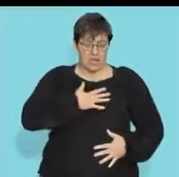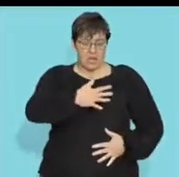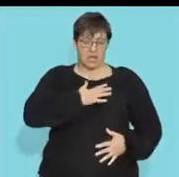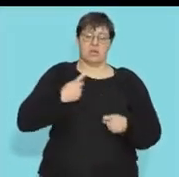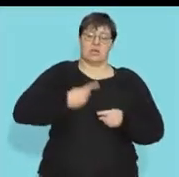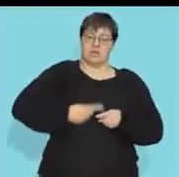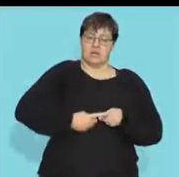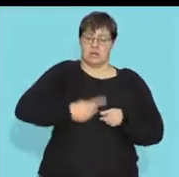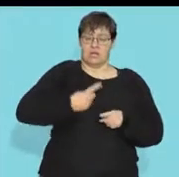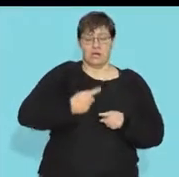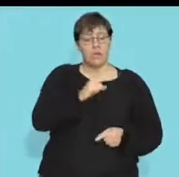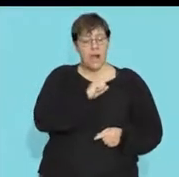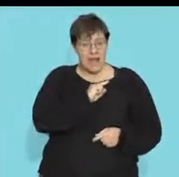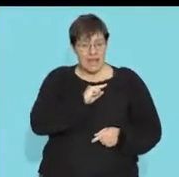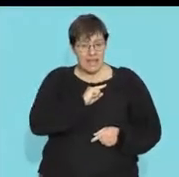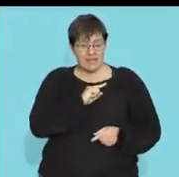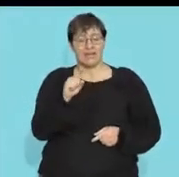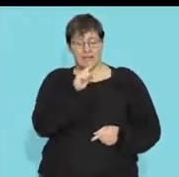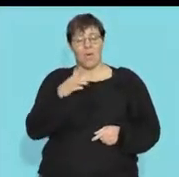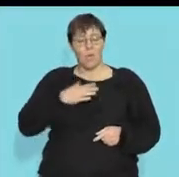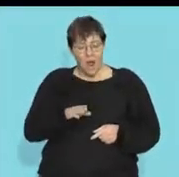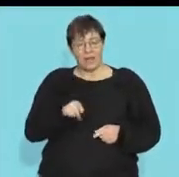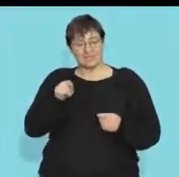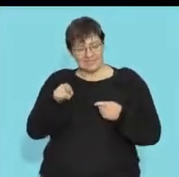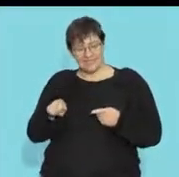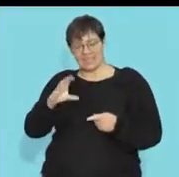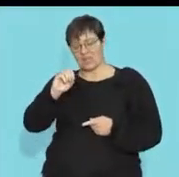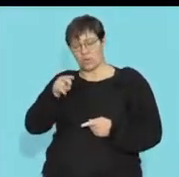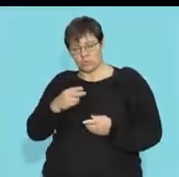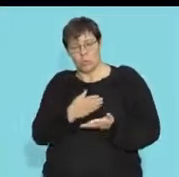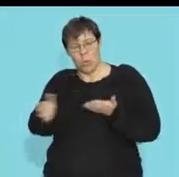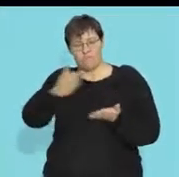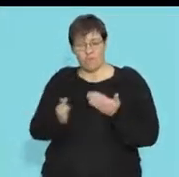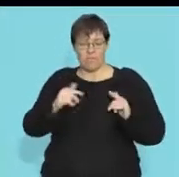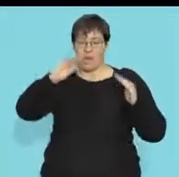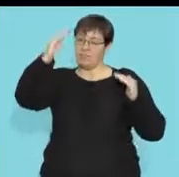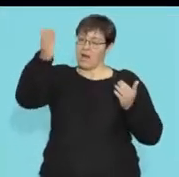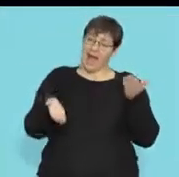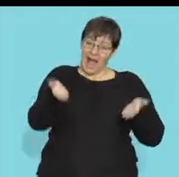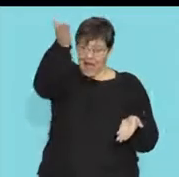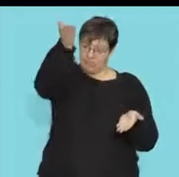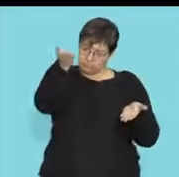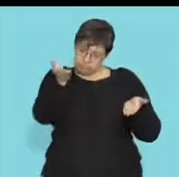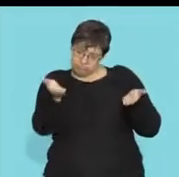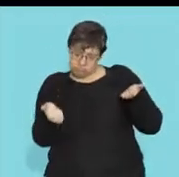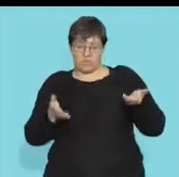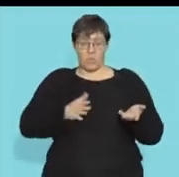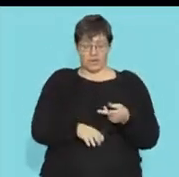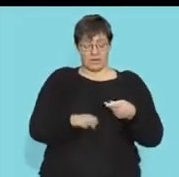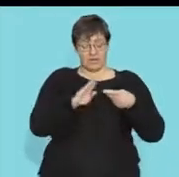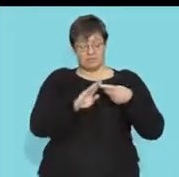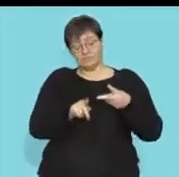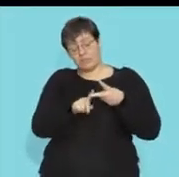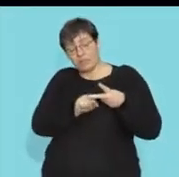why is my heart beating right my heart is beating to get my carbon dioxide levels down the second